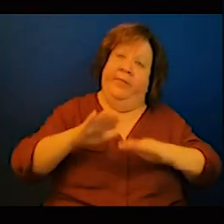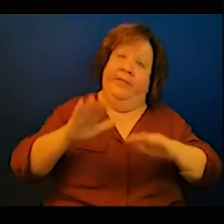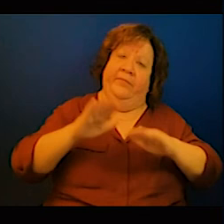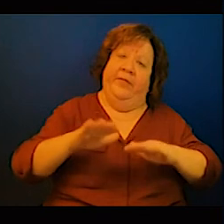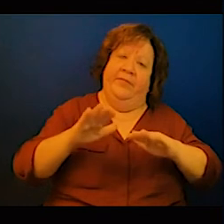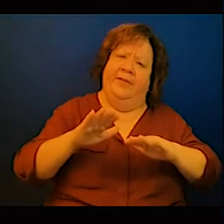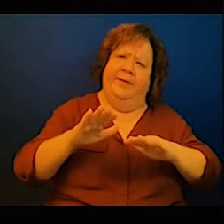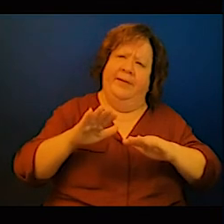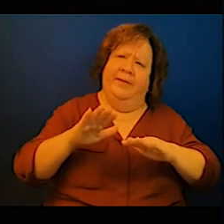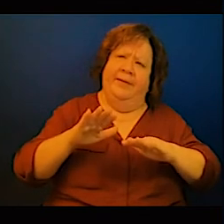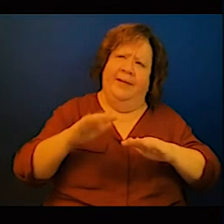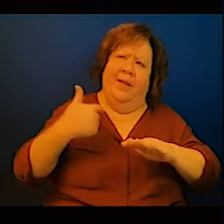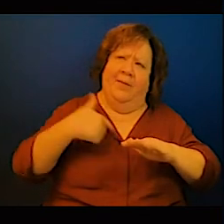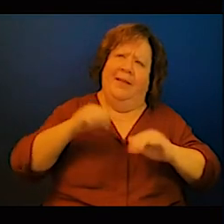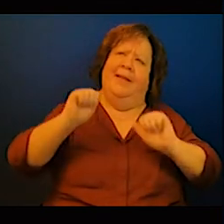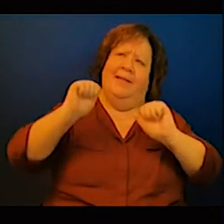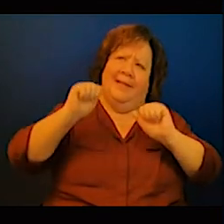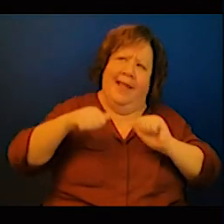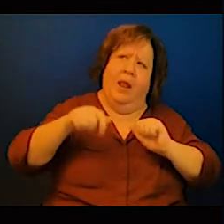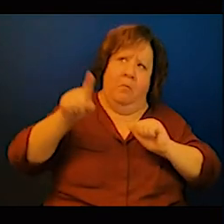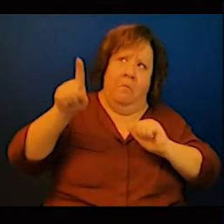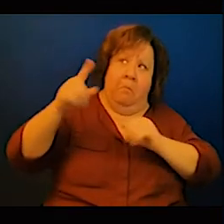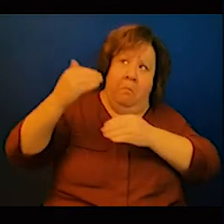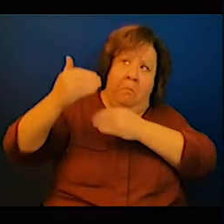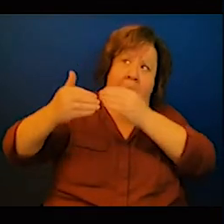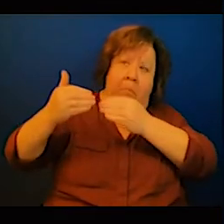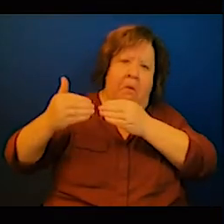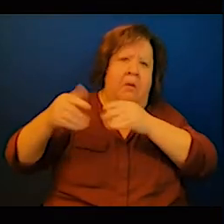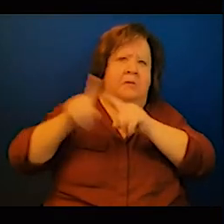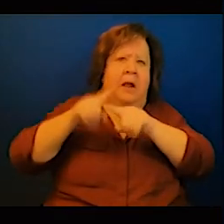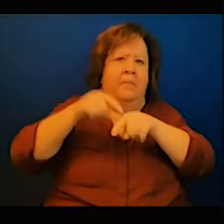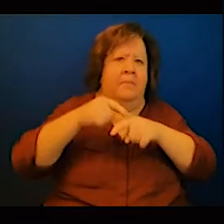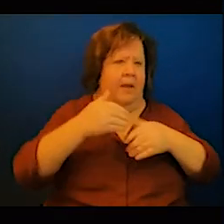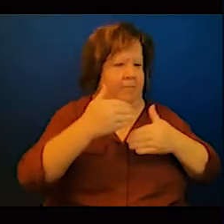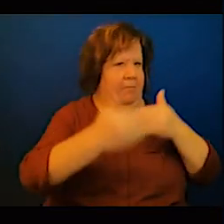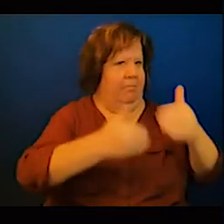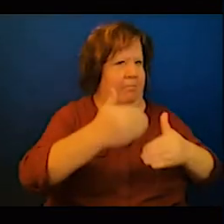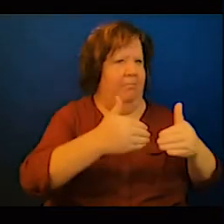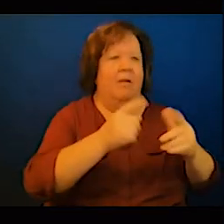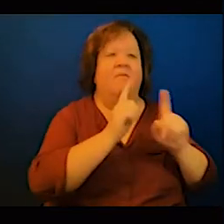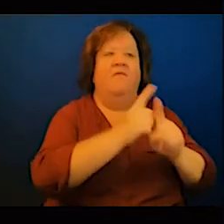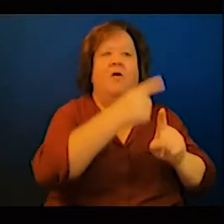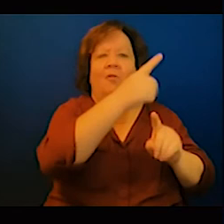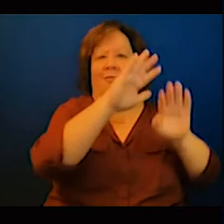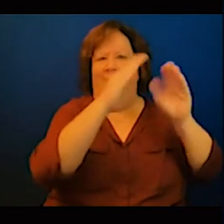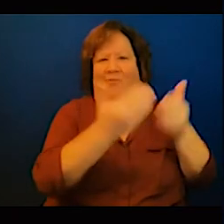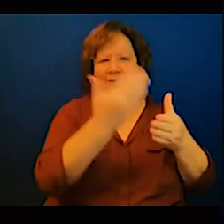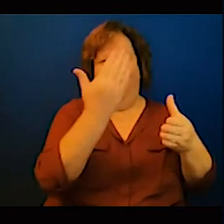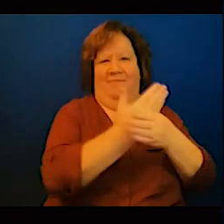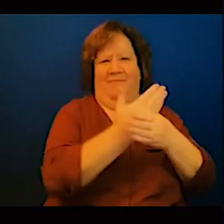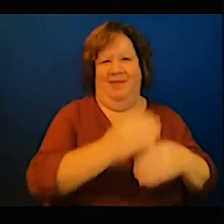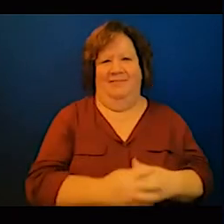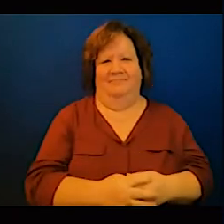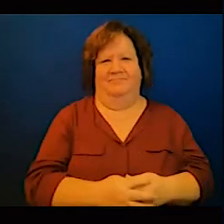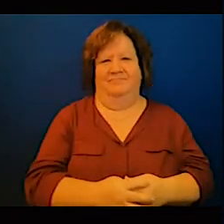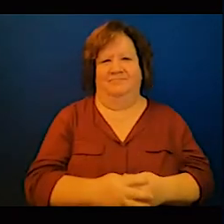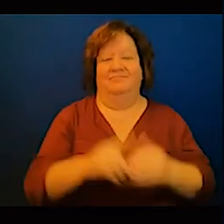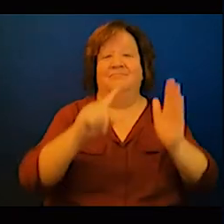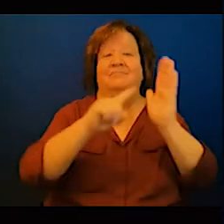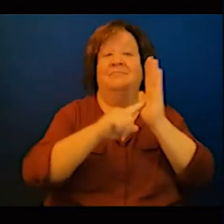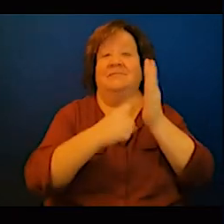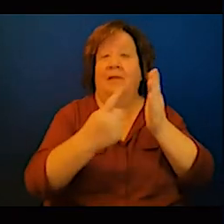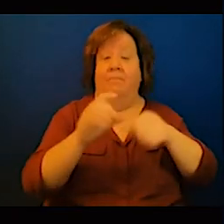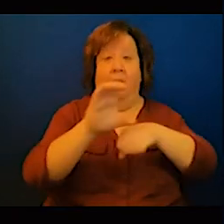experienced it in the hydro project in Cameroon where the local bank were crowded in but the local